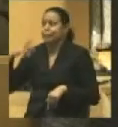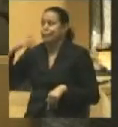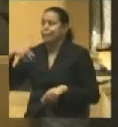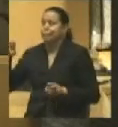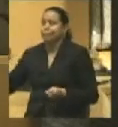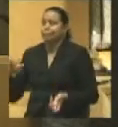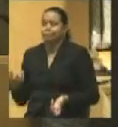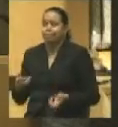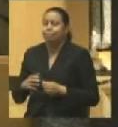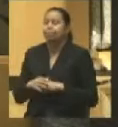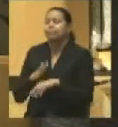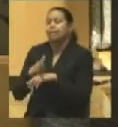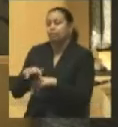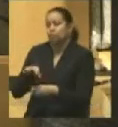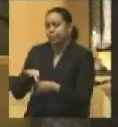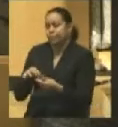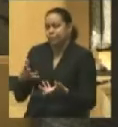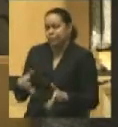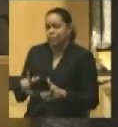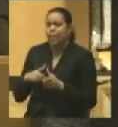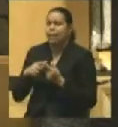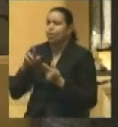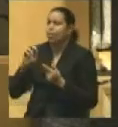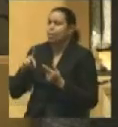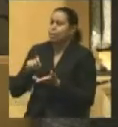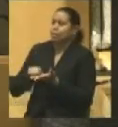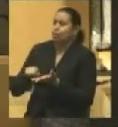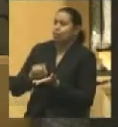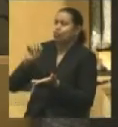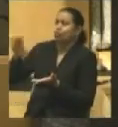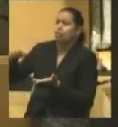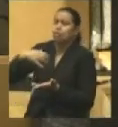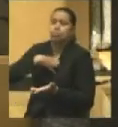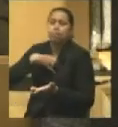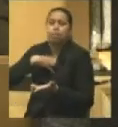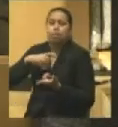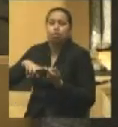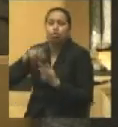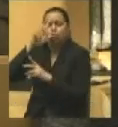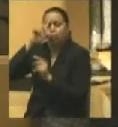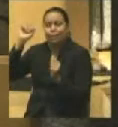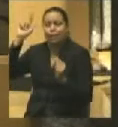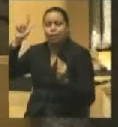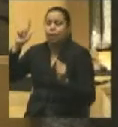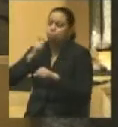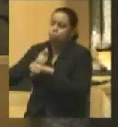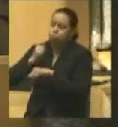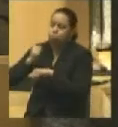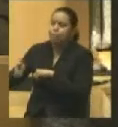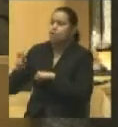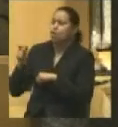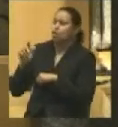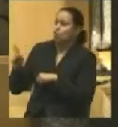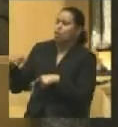After the election was over, Republicans wrote President Lincoln to complain about what he had let occur in the